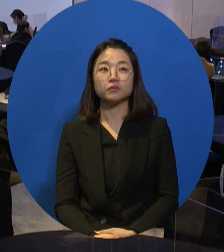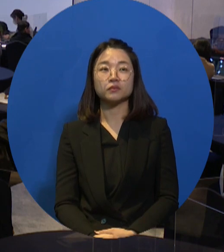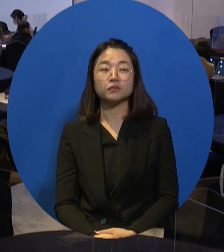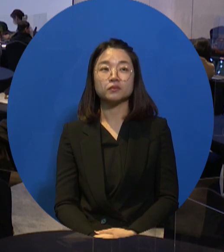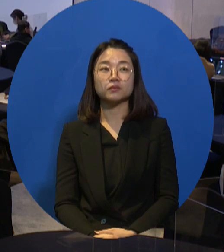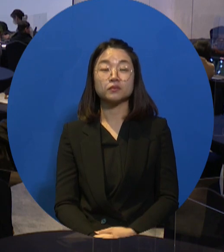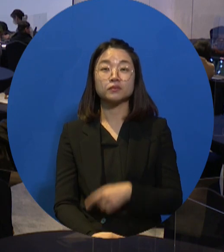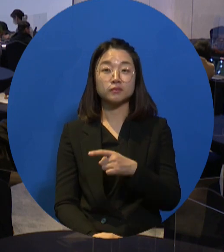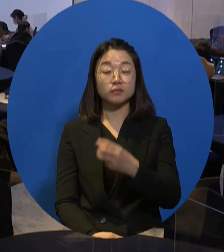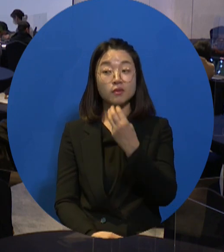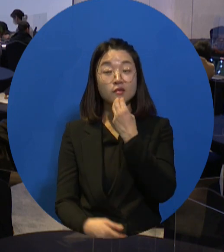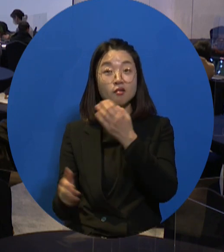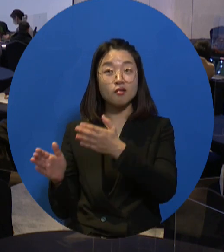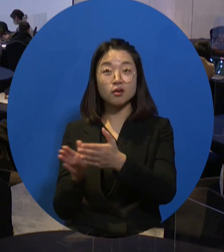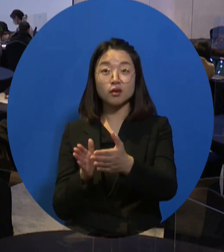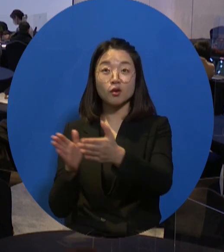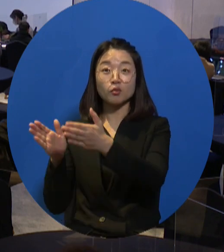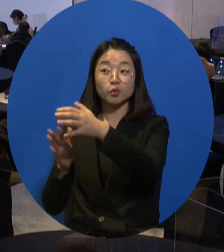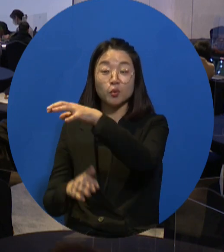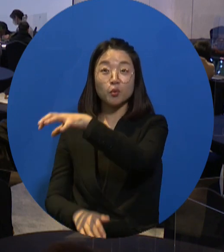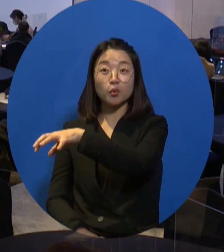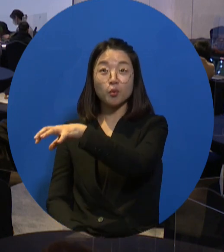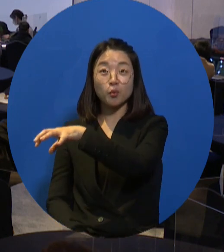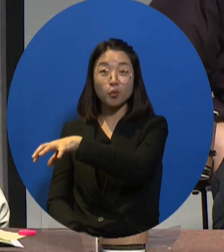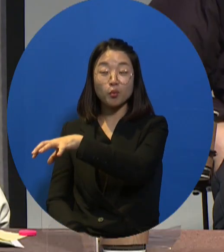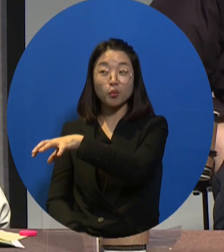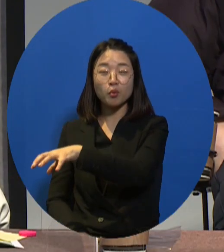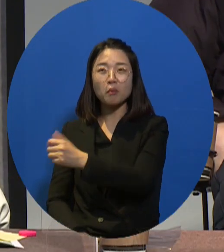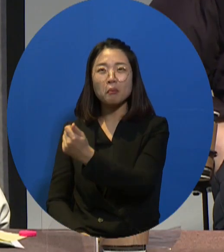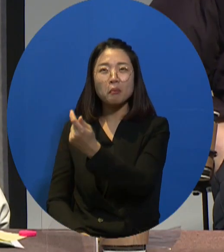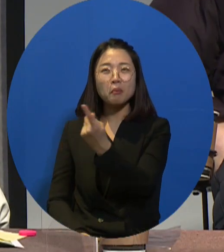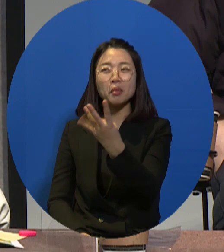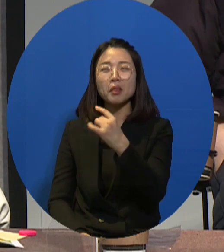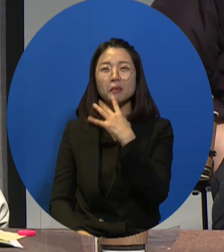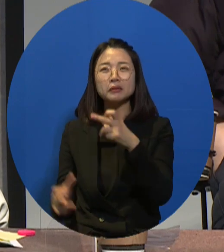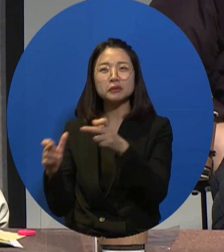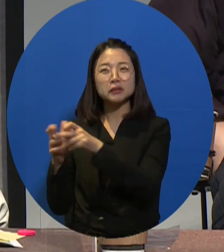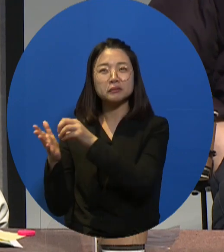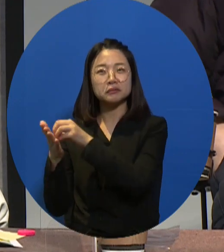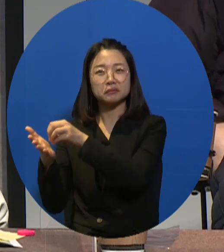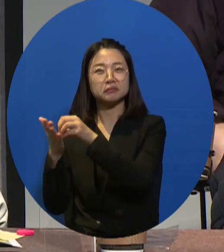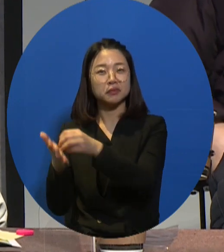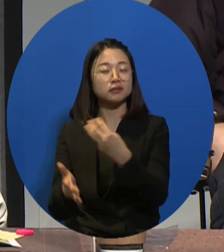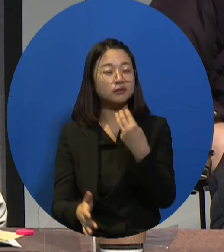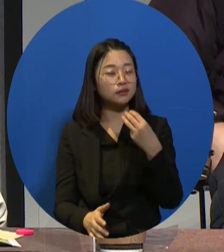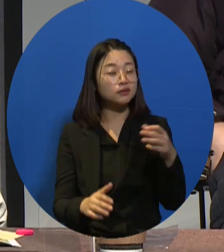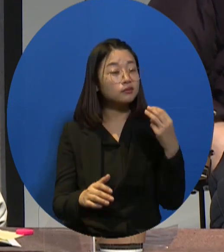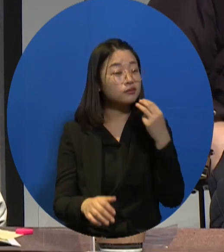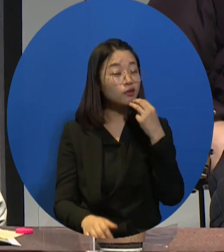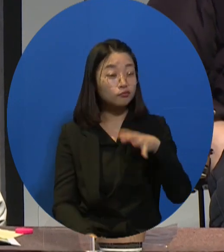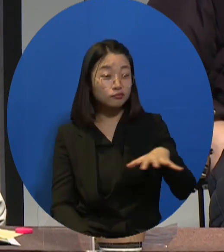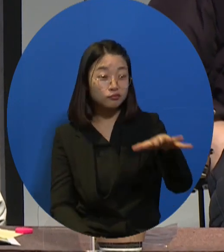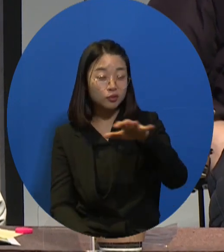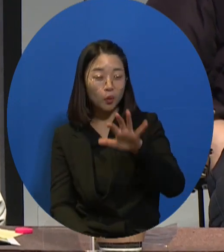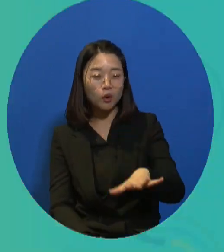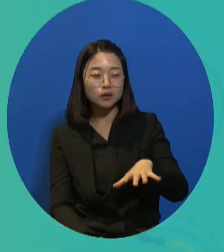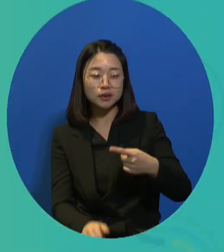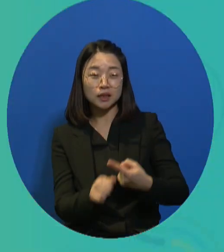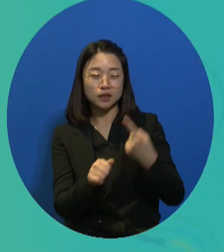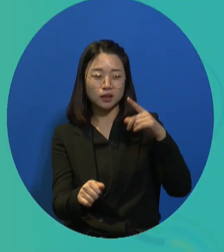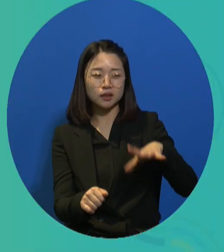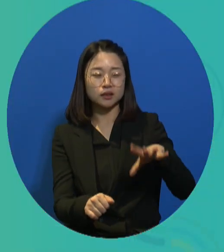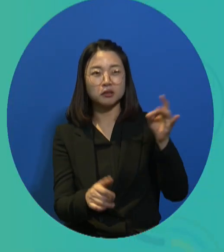As we all know, in Gyeonggi province, we only hired a very small number of people for this program